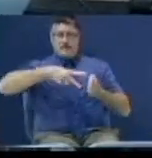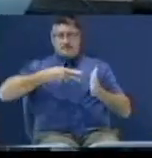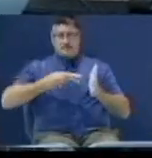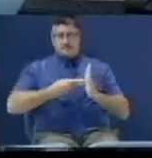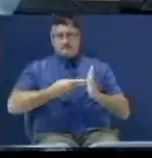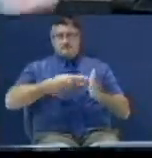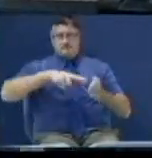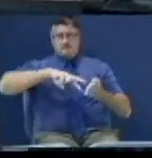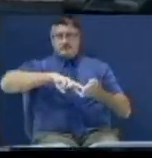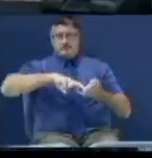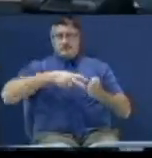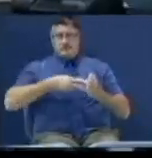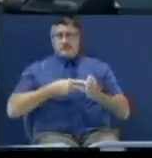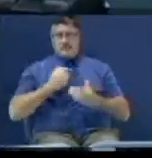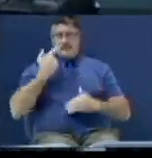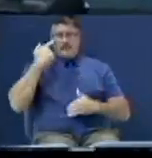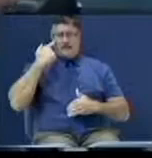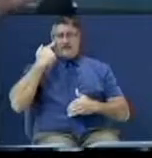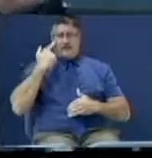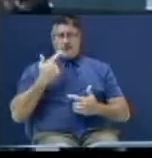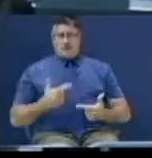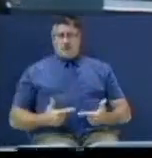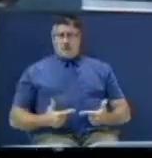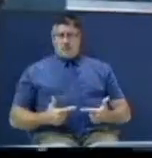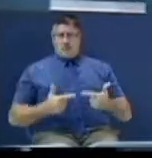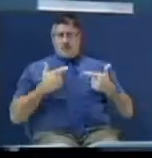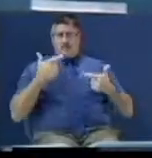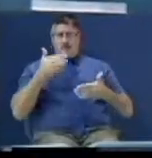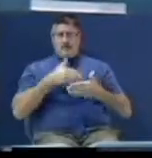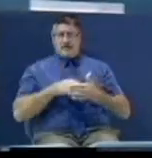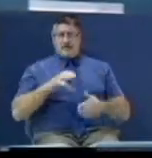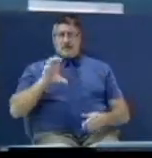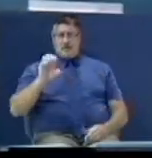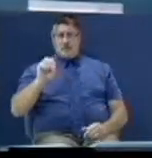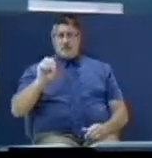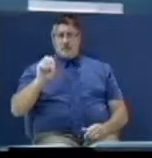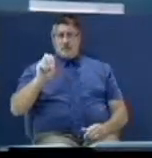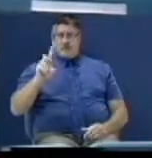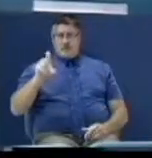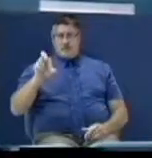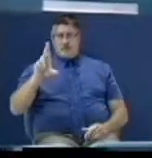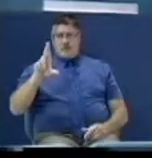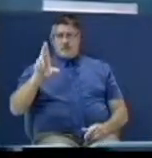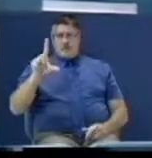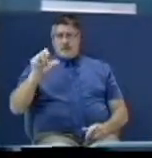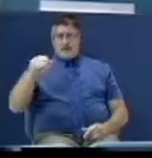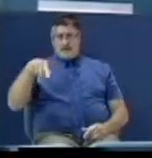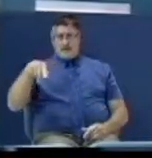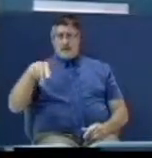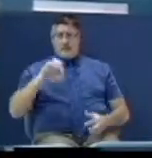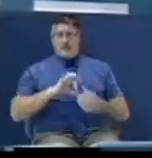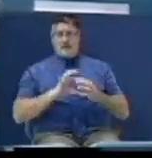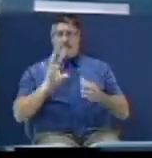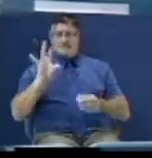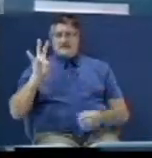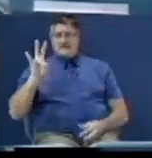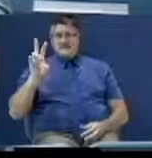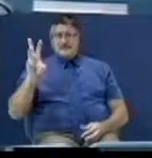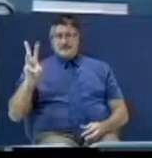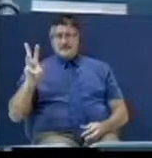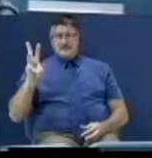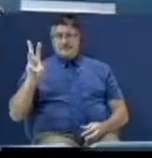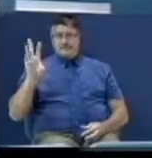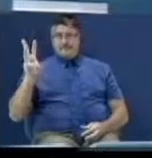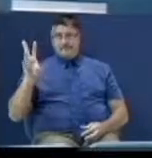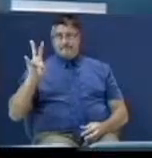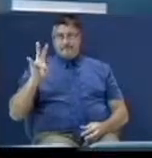I think we're living right in a overlap of the sixth and the seventh. The one that he gave an open door and shall